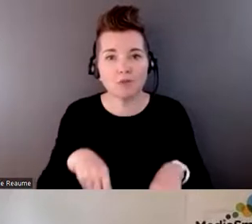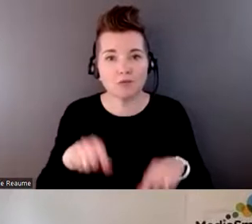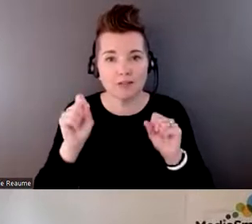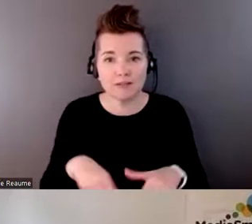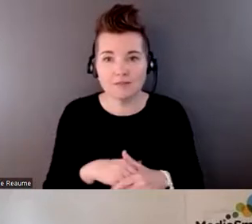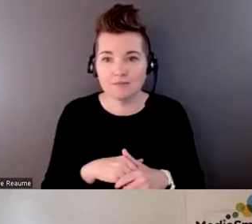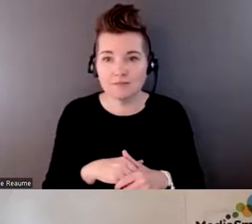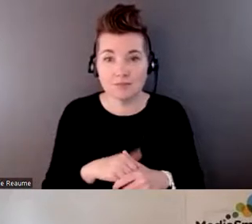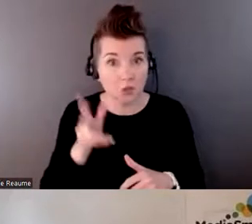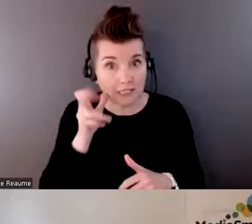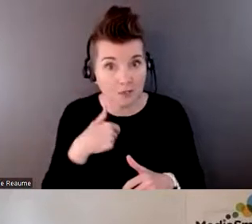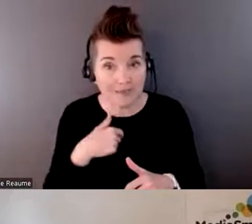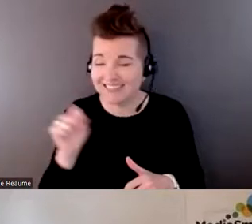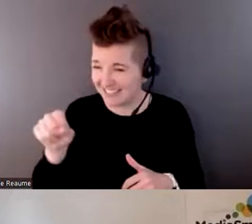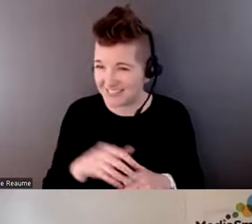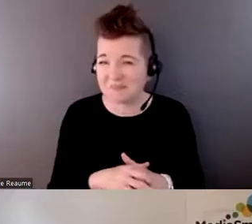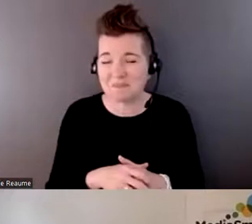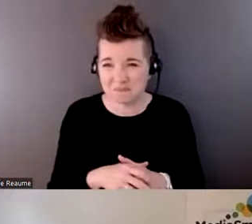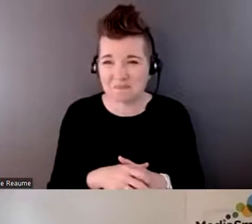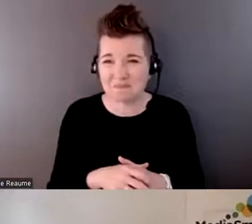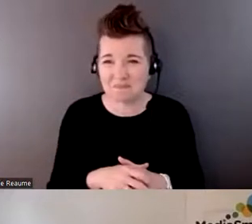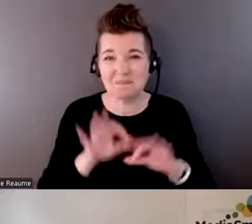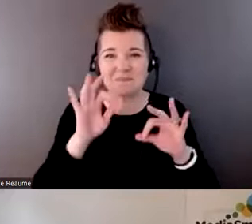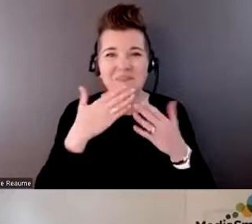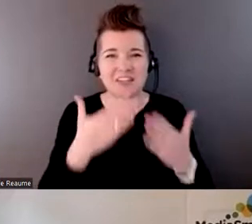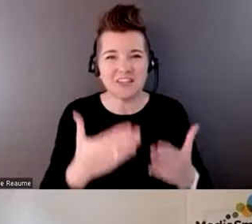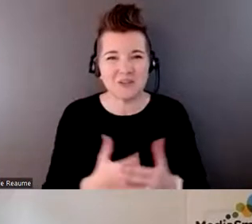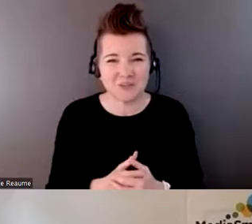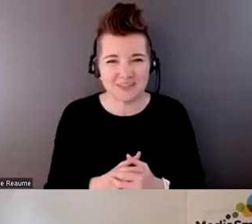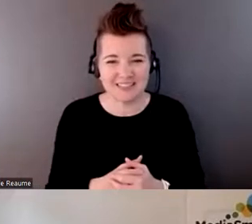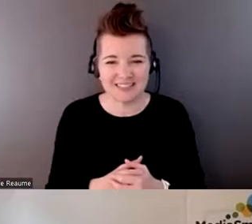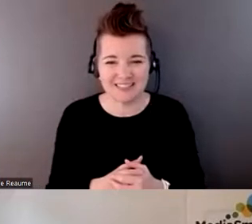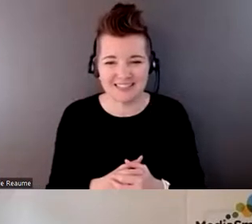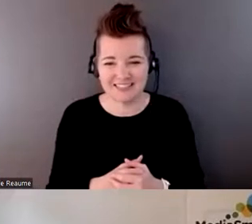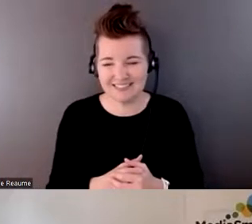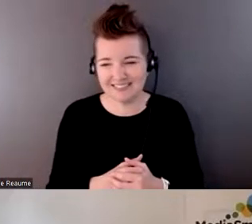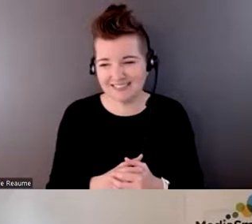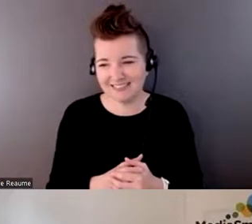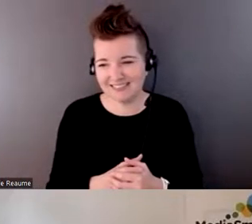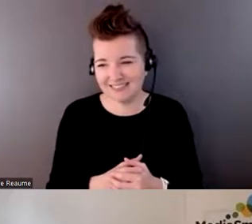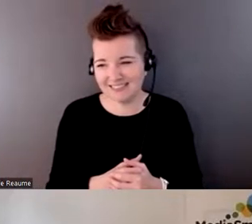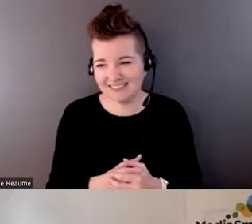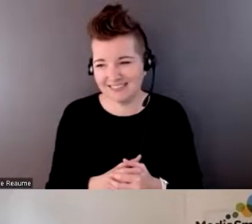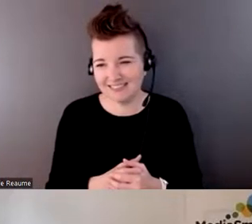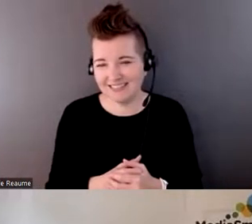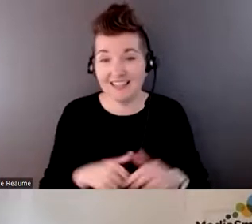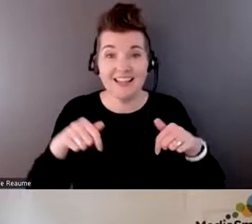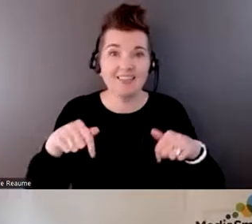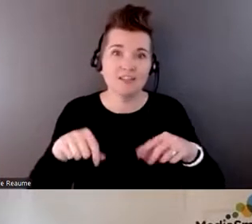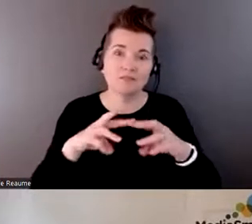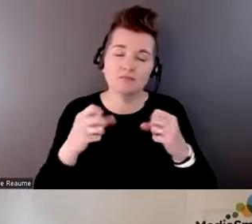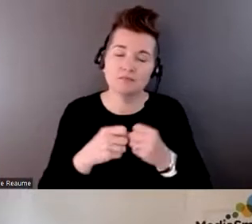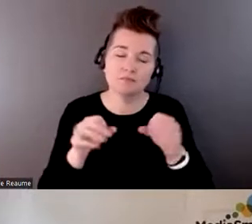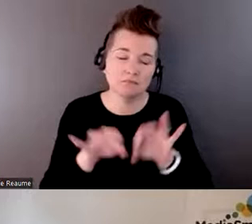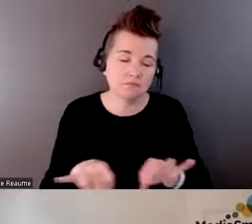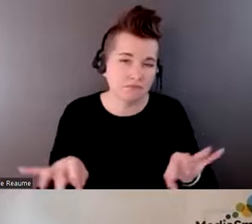can you hear me? Yes, you can. Well, thank you. This is super important stuff. Just a